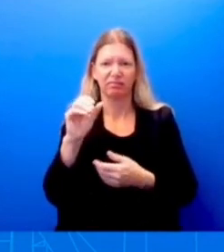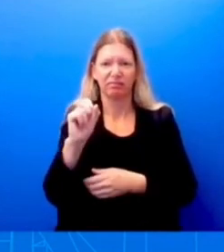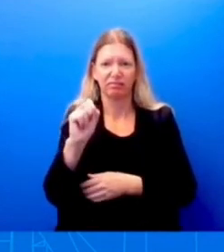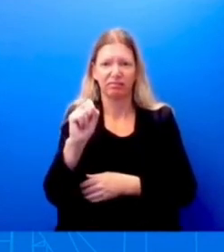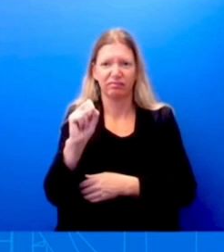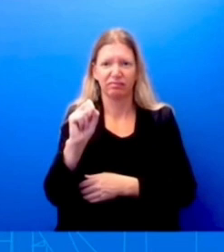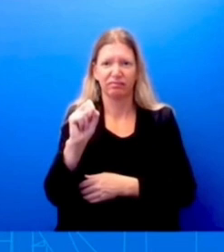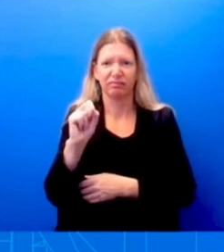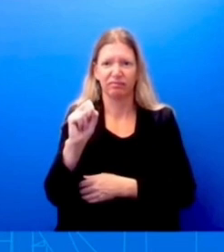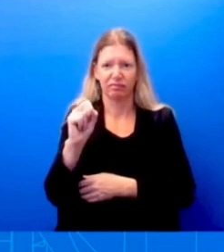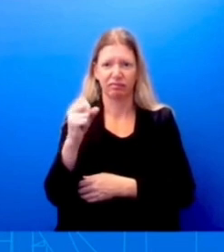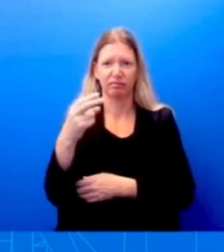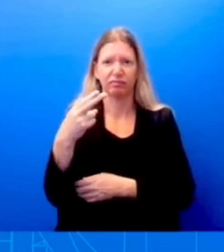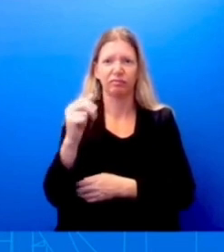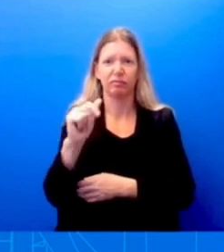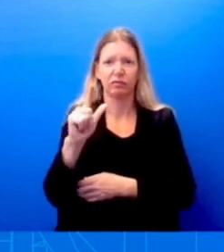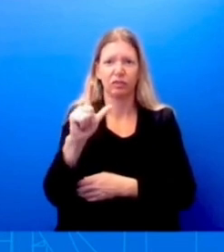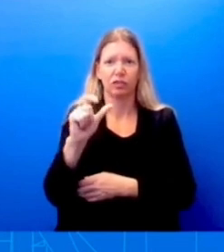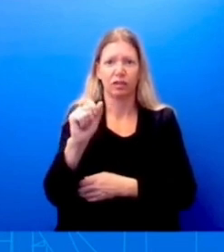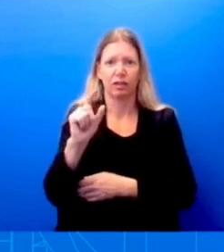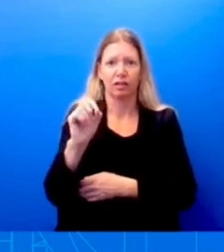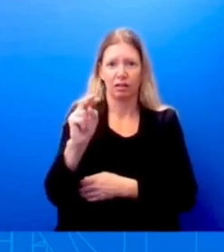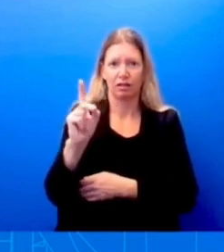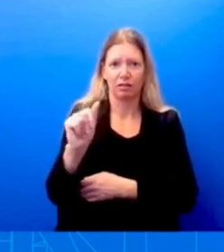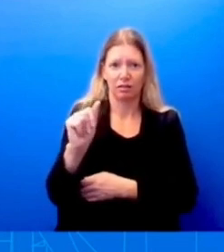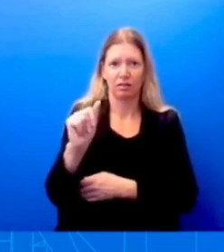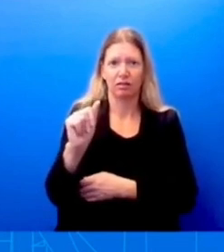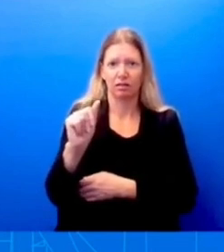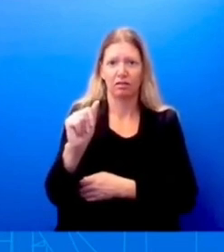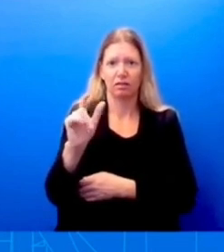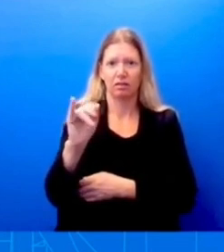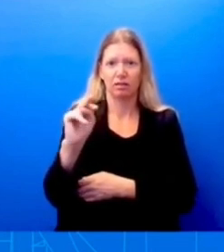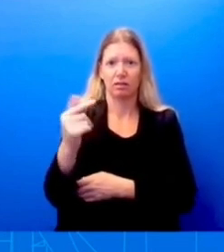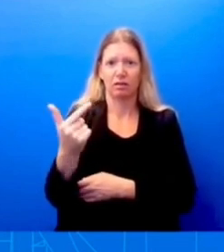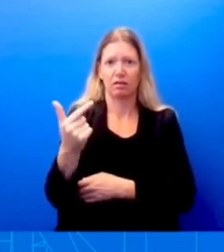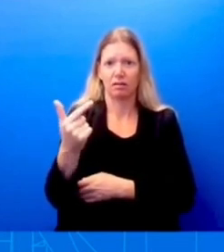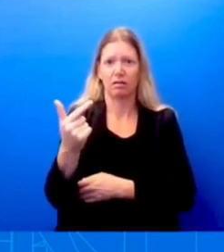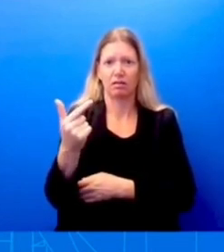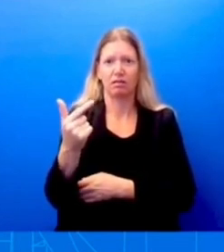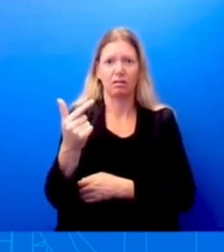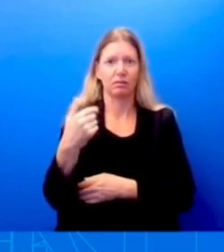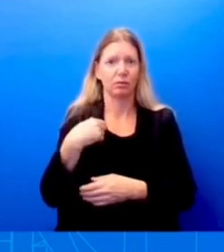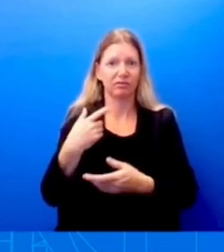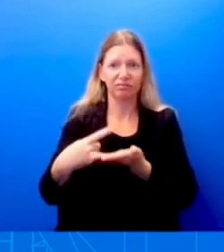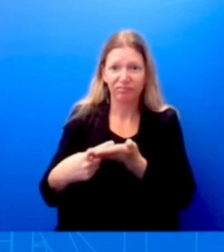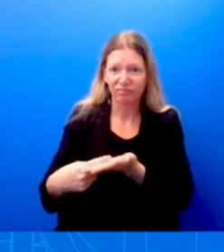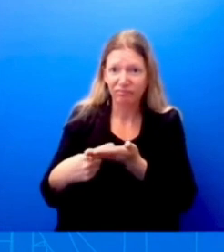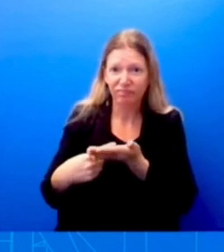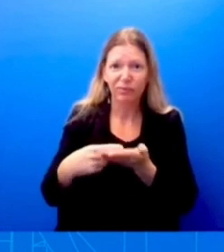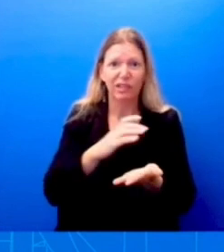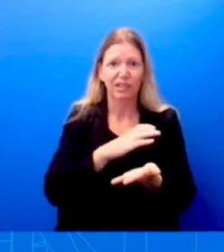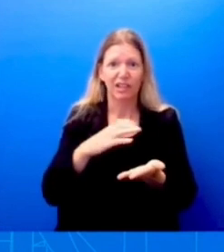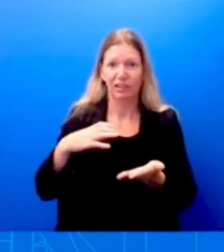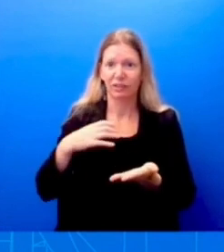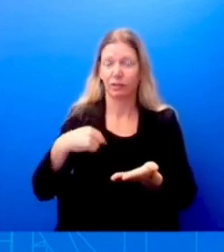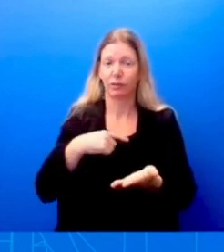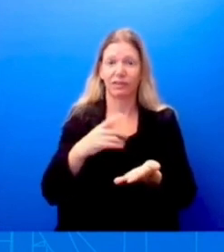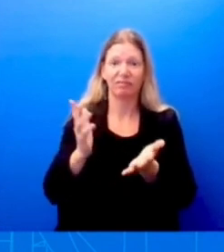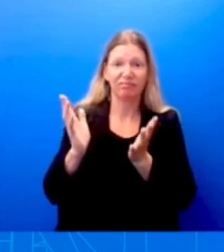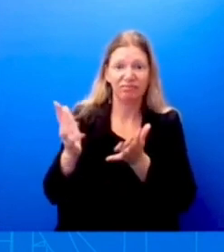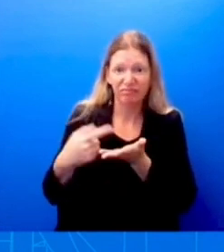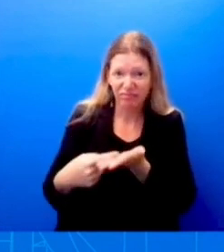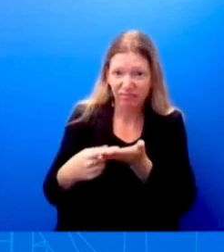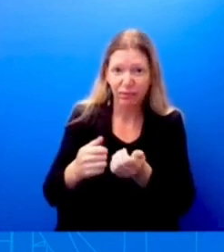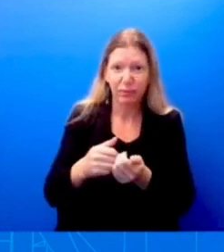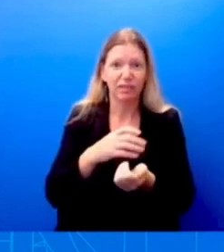we have had numerous conversations with members of Congress. We'll continue to do that. And and we'll continue to